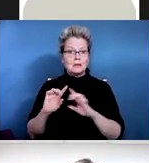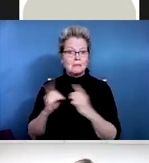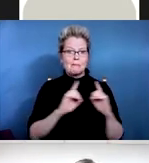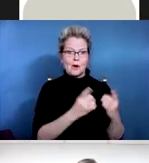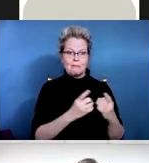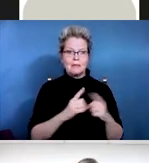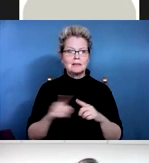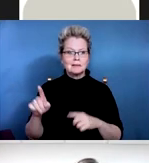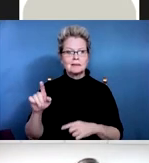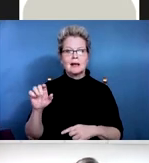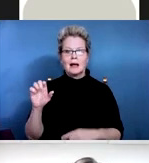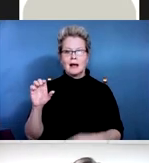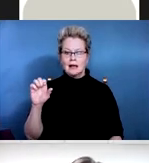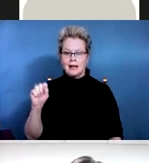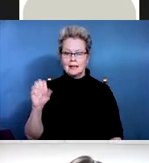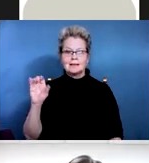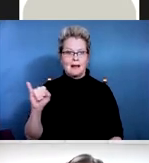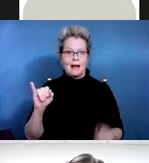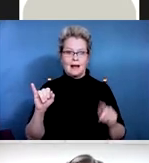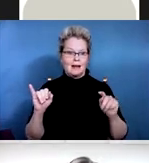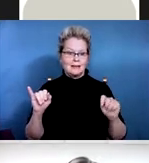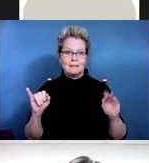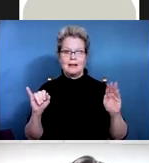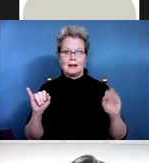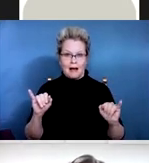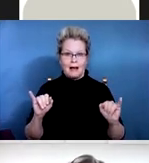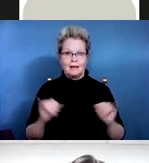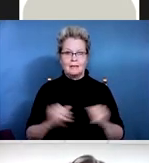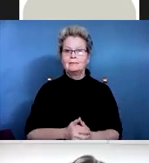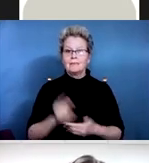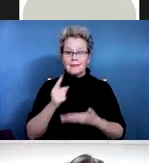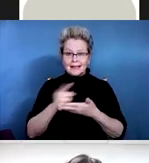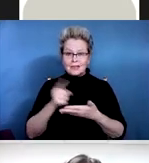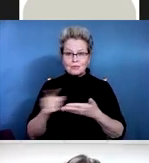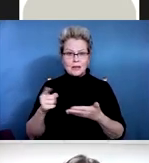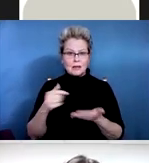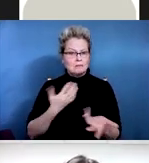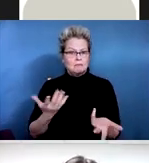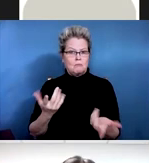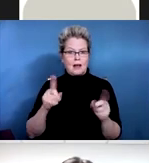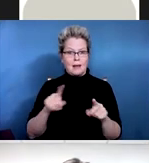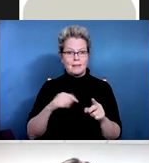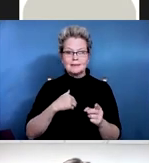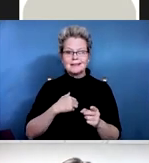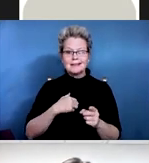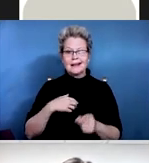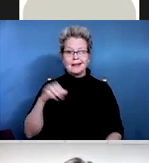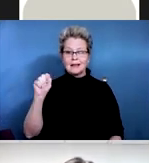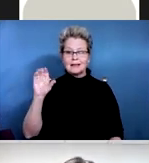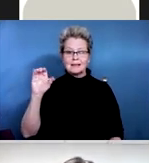What's also important to know is that each week, the doctors, the spinal cord injury doctors, host